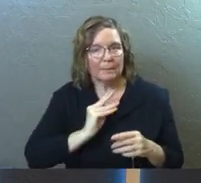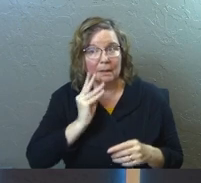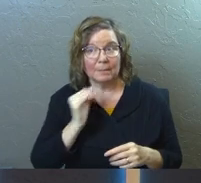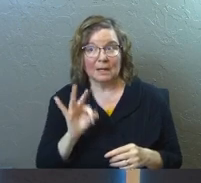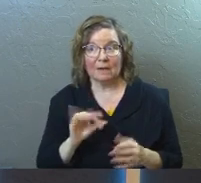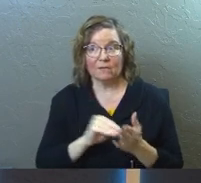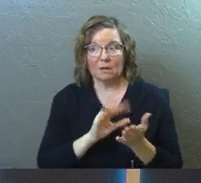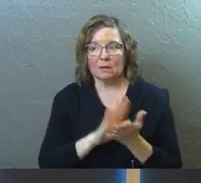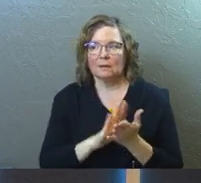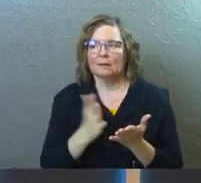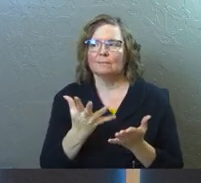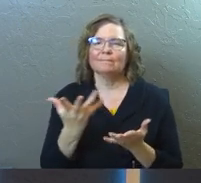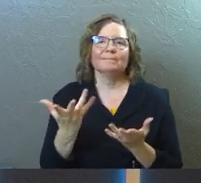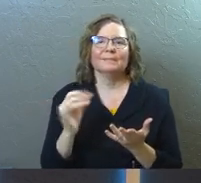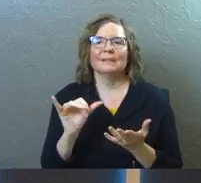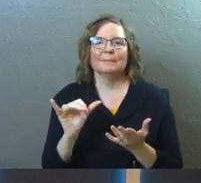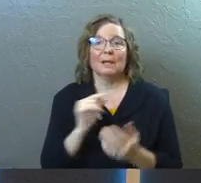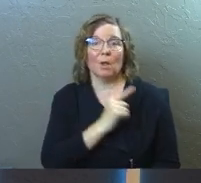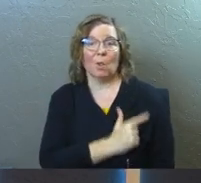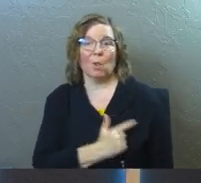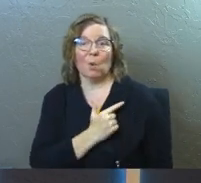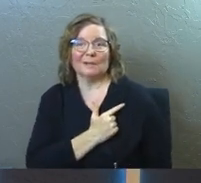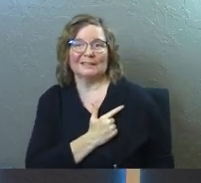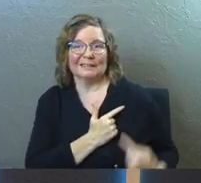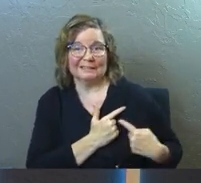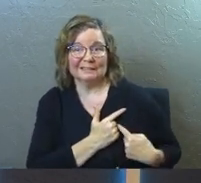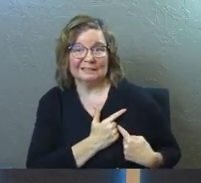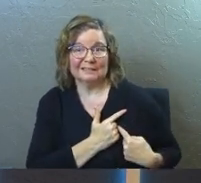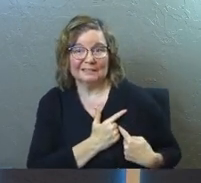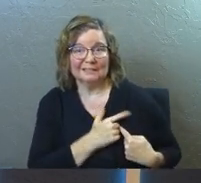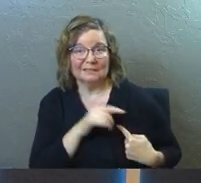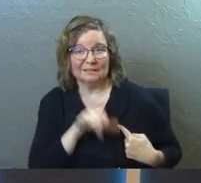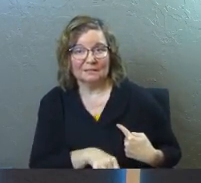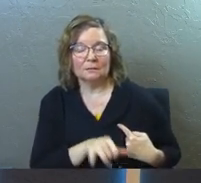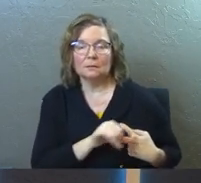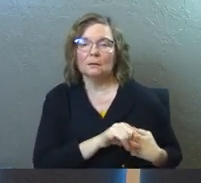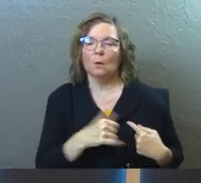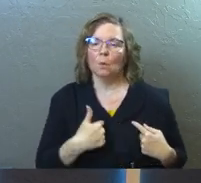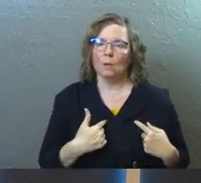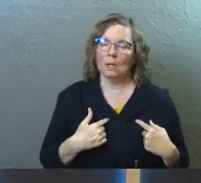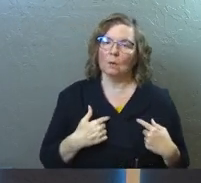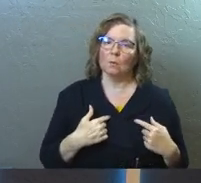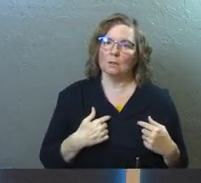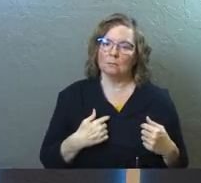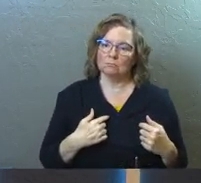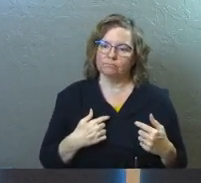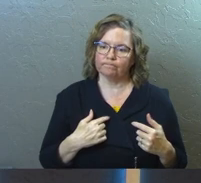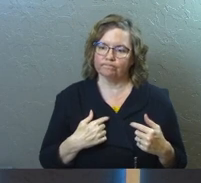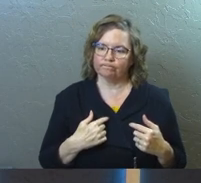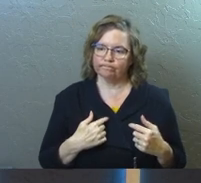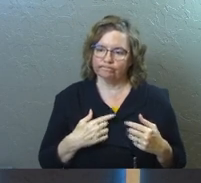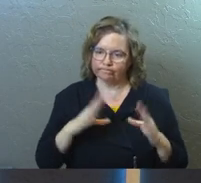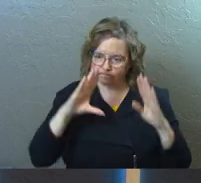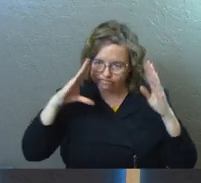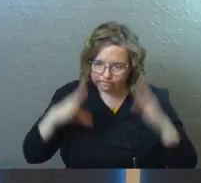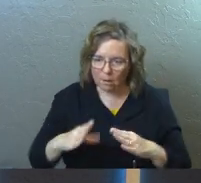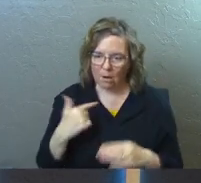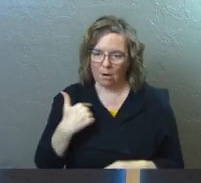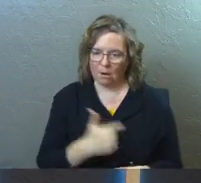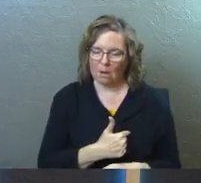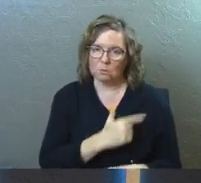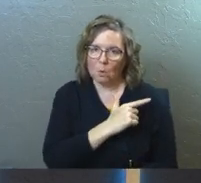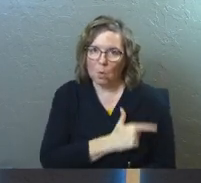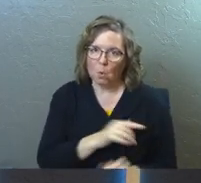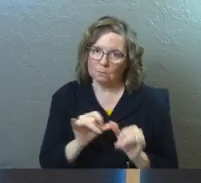I put a word on that, it would kind of be loyalty for me is again, we're going to fight for us and we're loyal to us above everything